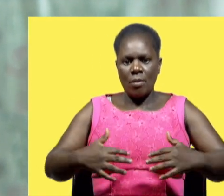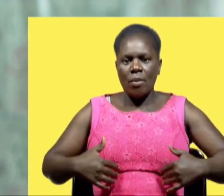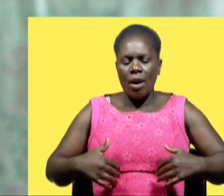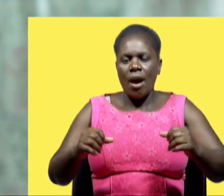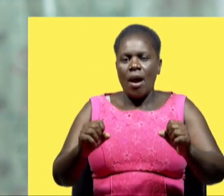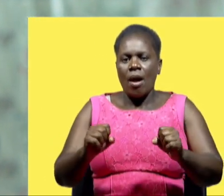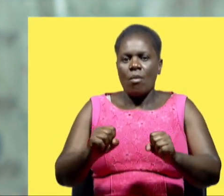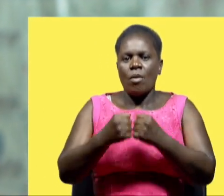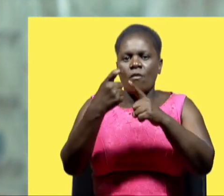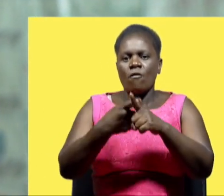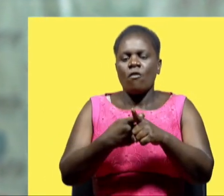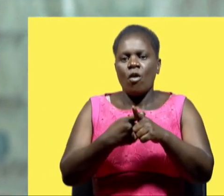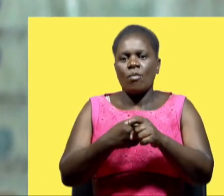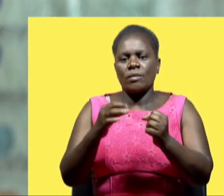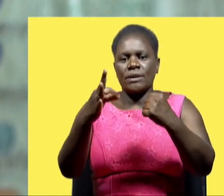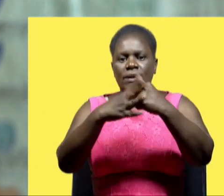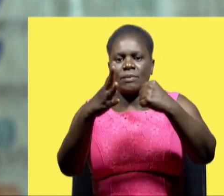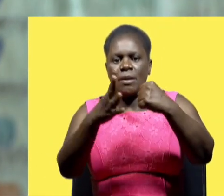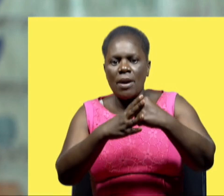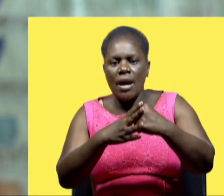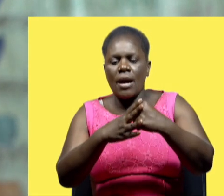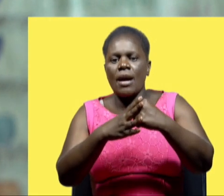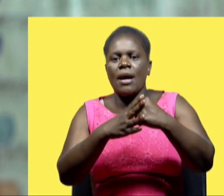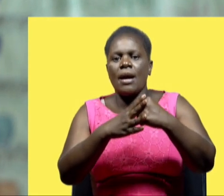come from July, September as day.